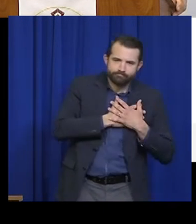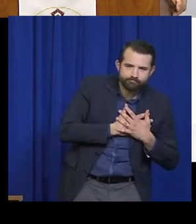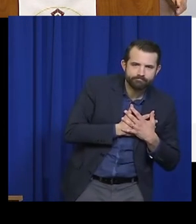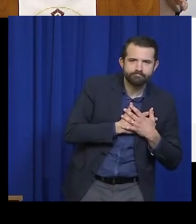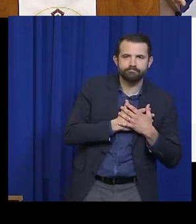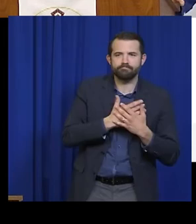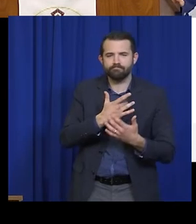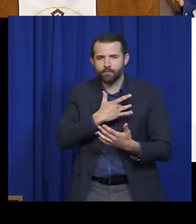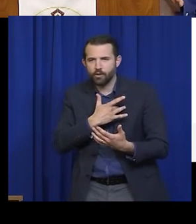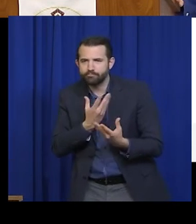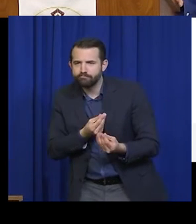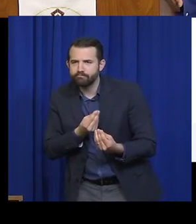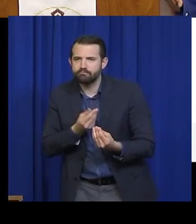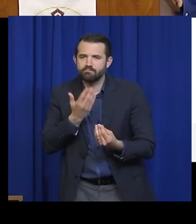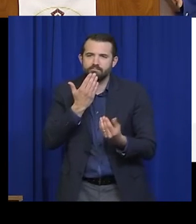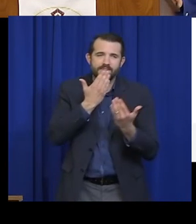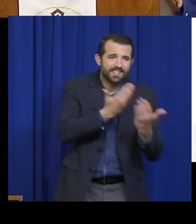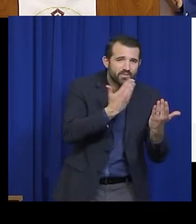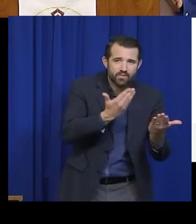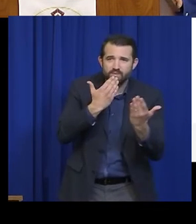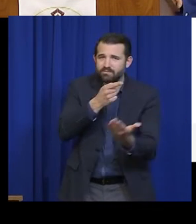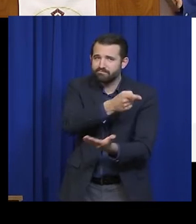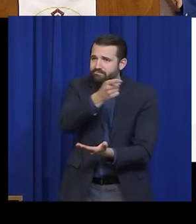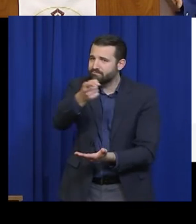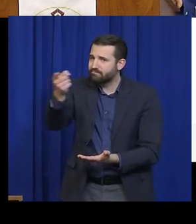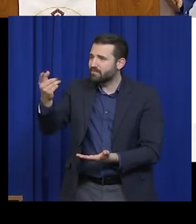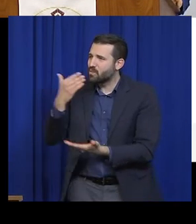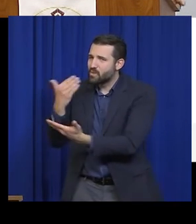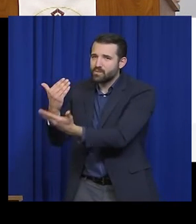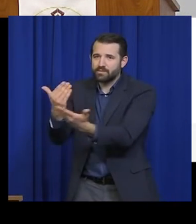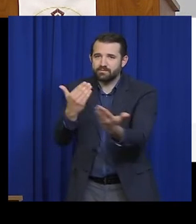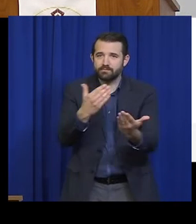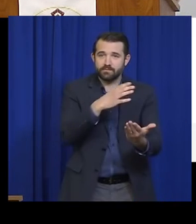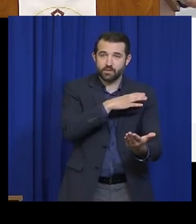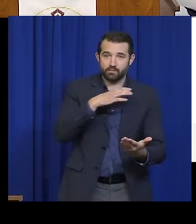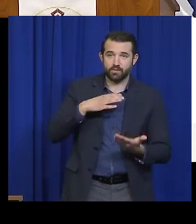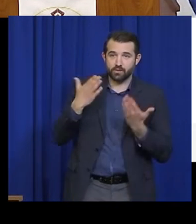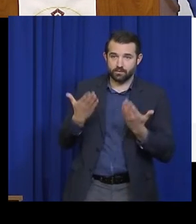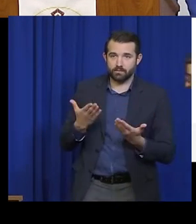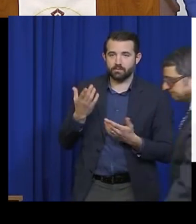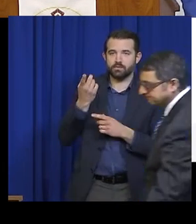Johnson, Commissioner Lambrew, and I would be happy to take some questions.